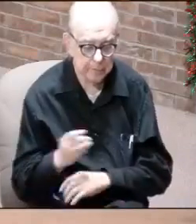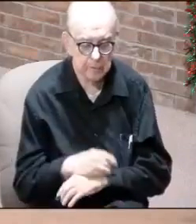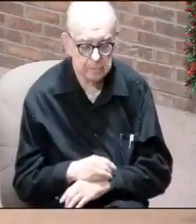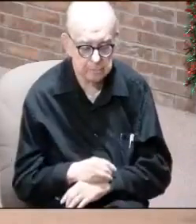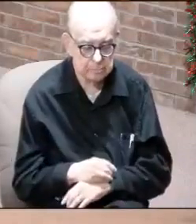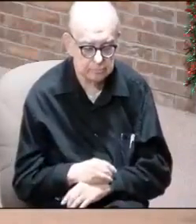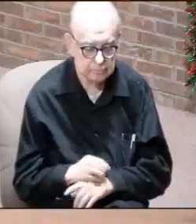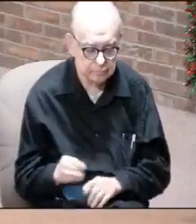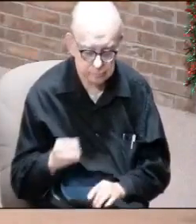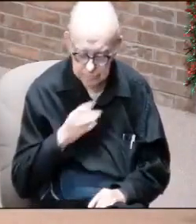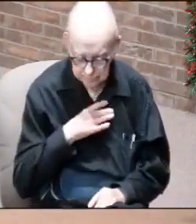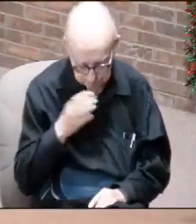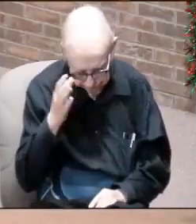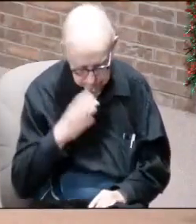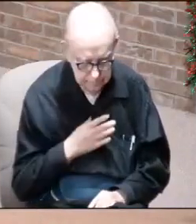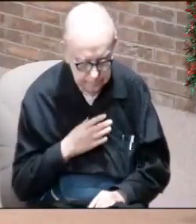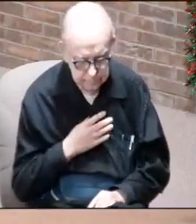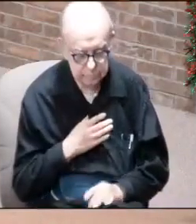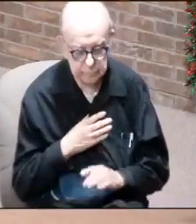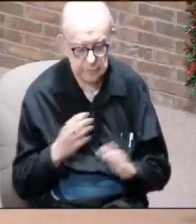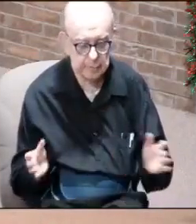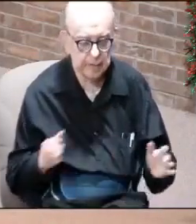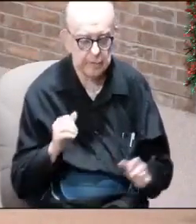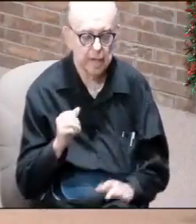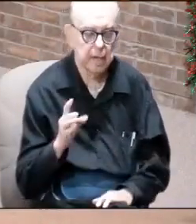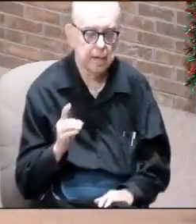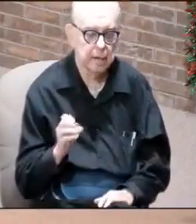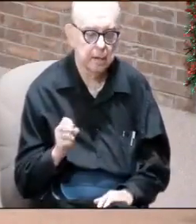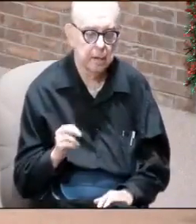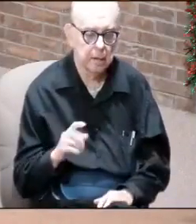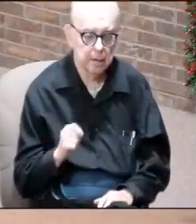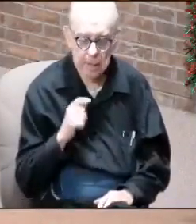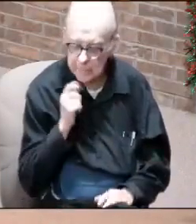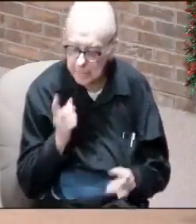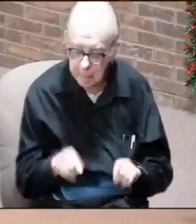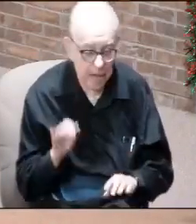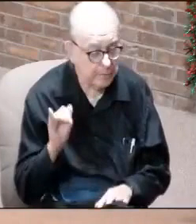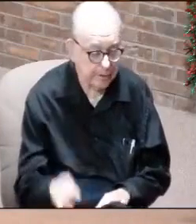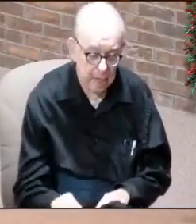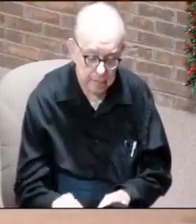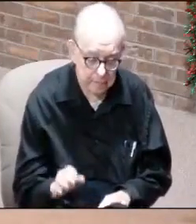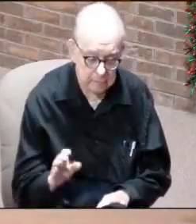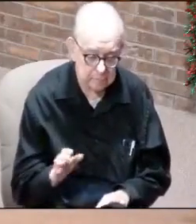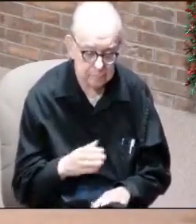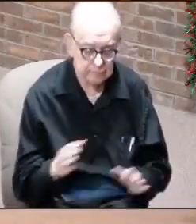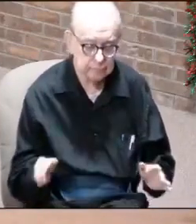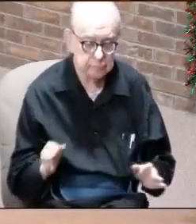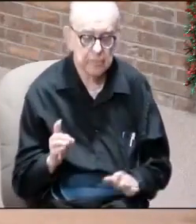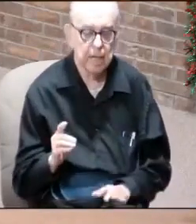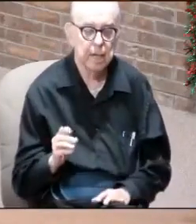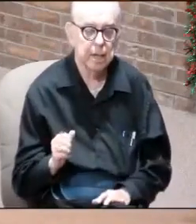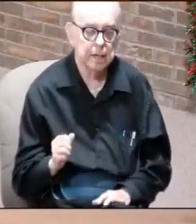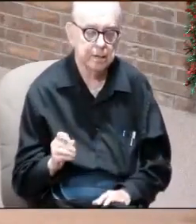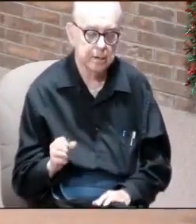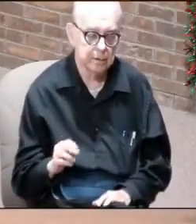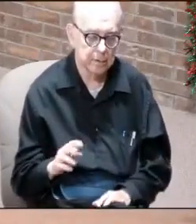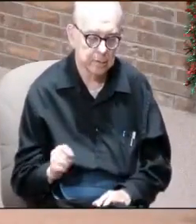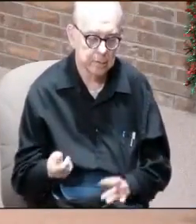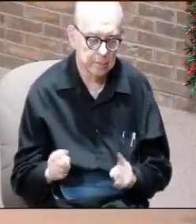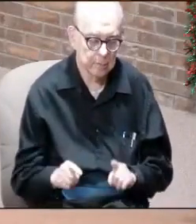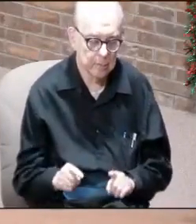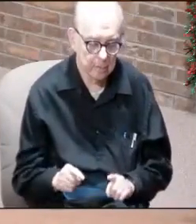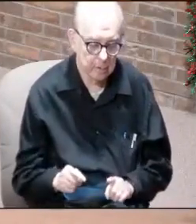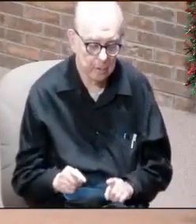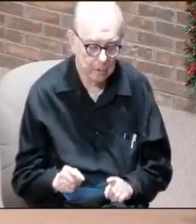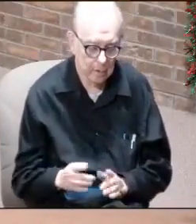But, ladies and gentlemen, the biggest advent has not happened yet. And the biggest advent is when Jesus